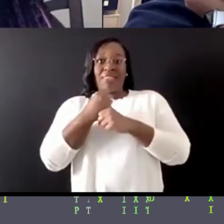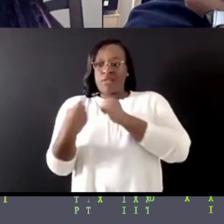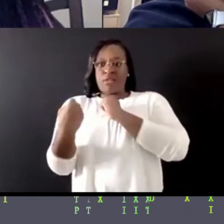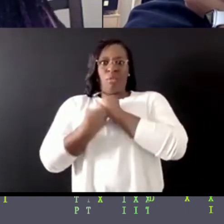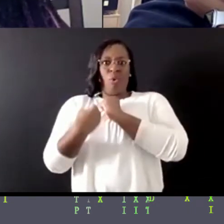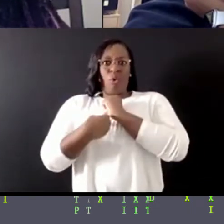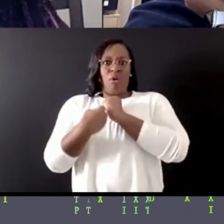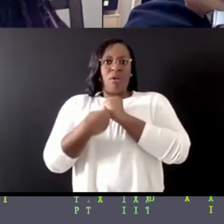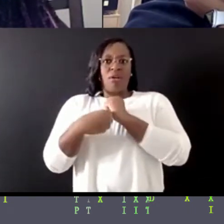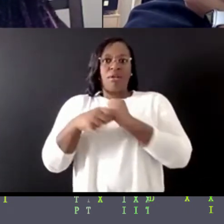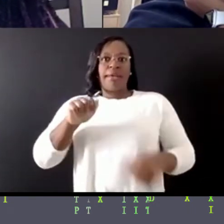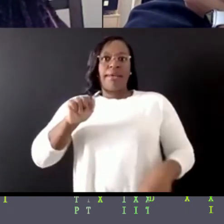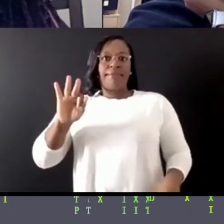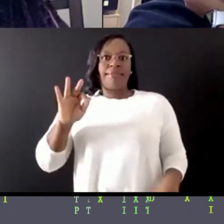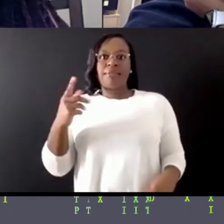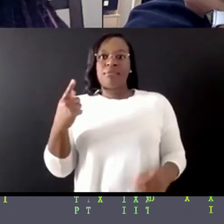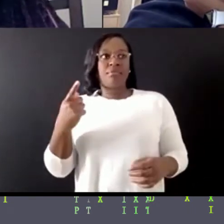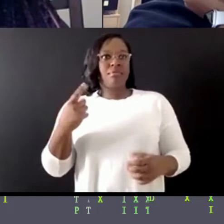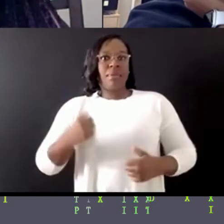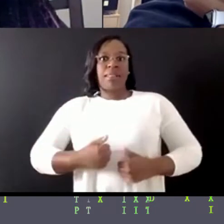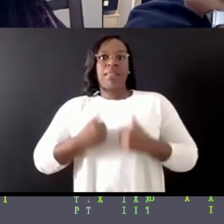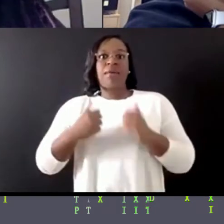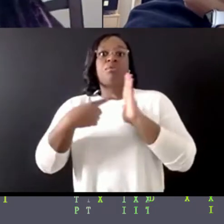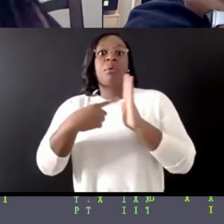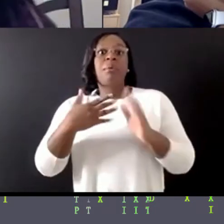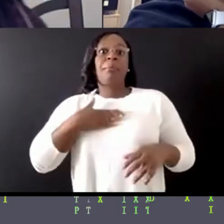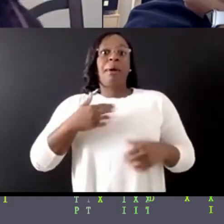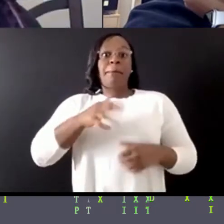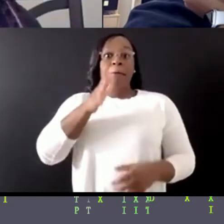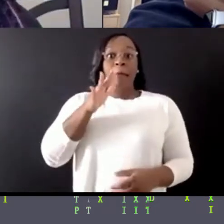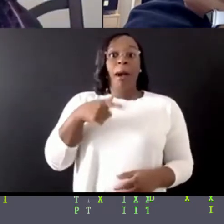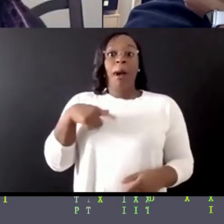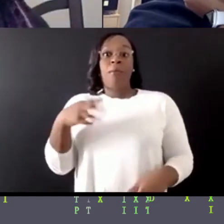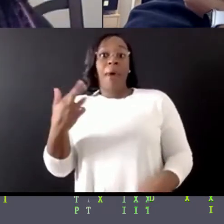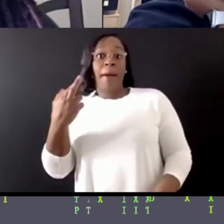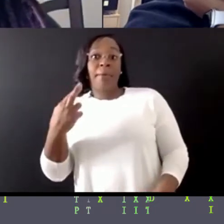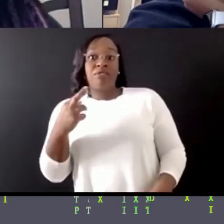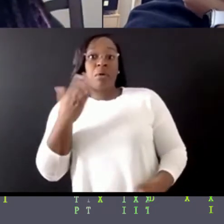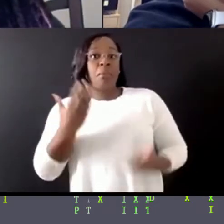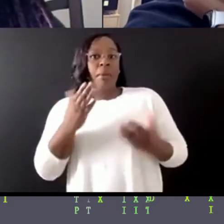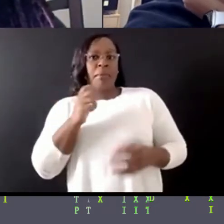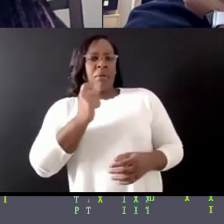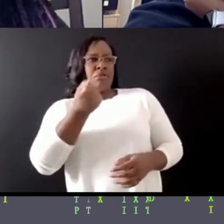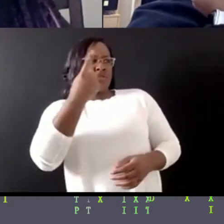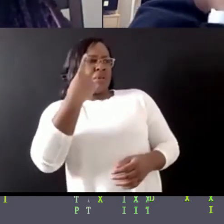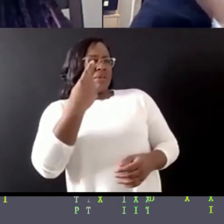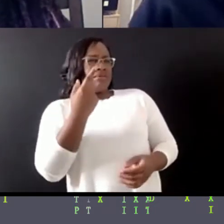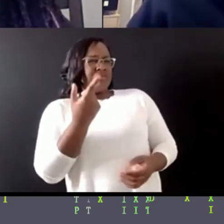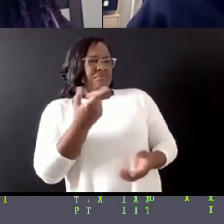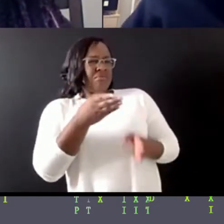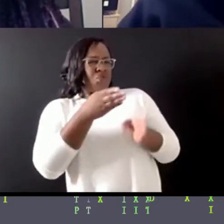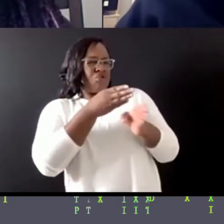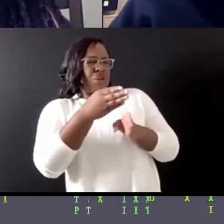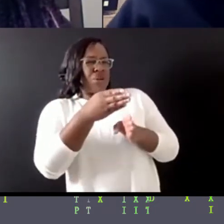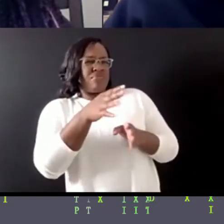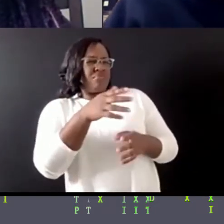if they, even if like, for example, my mom or my best friend may not understand. Right. They know, like,